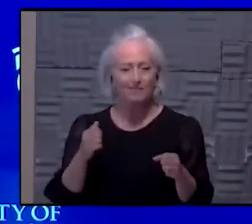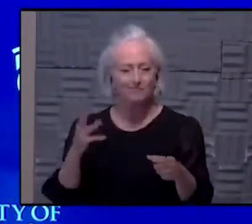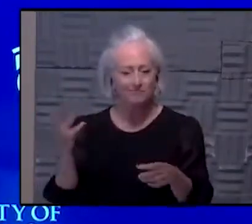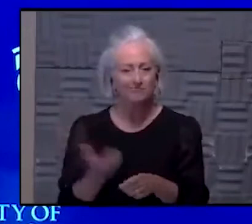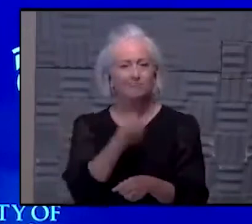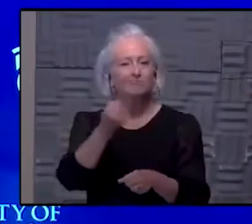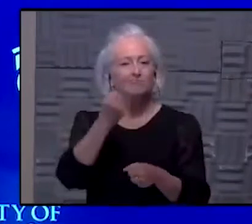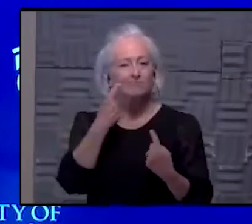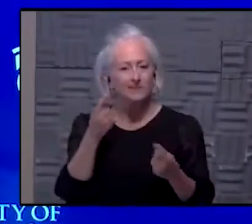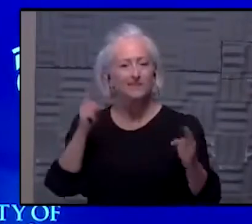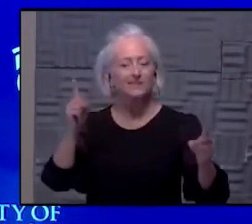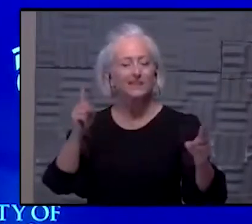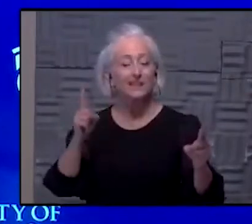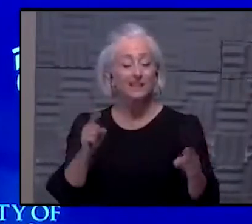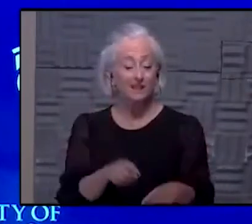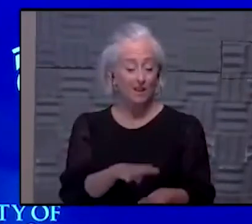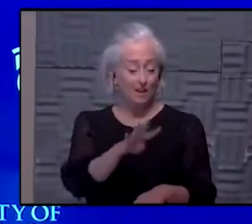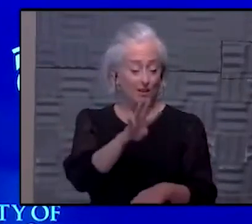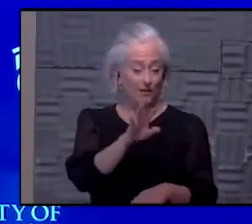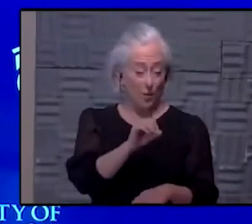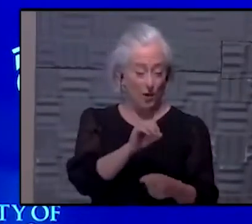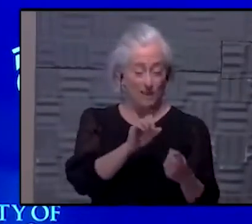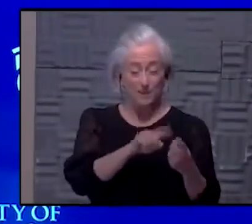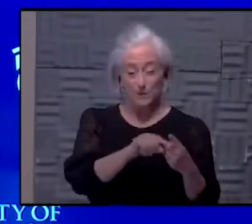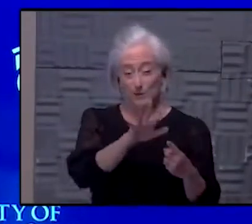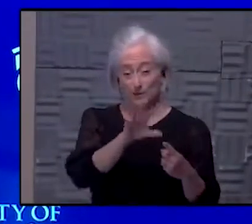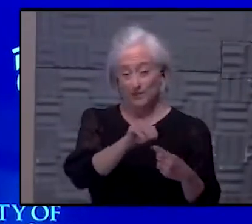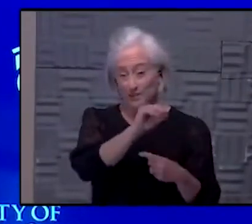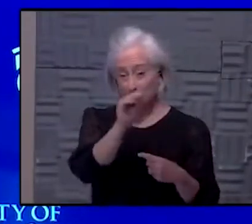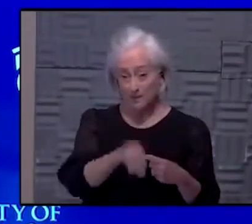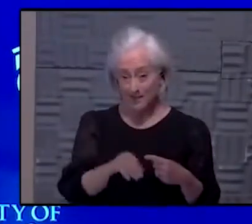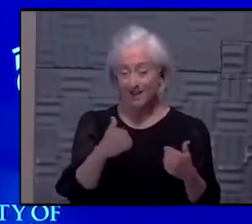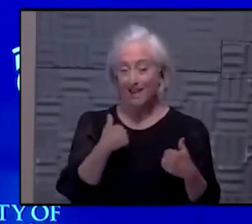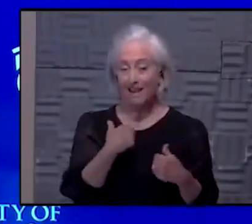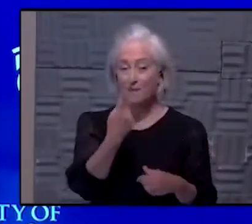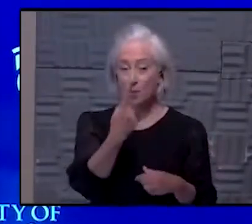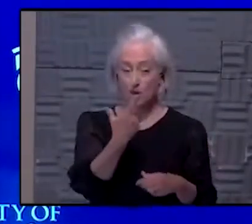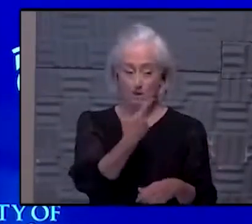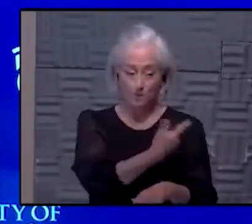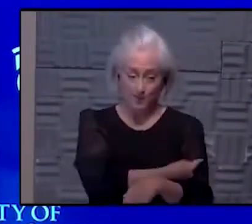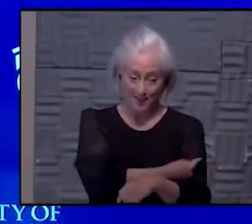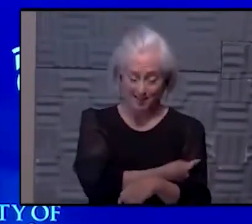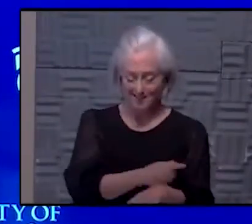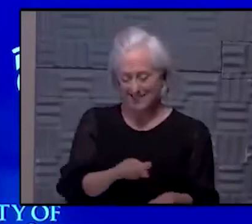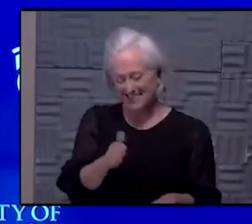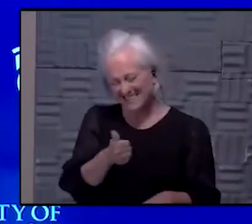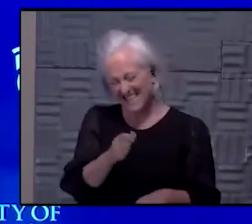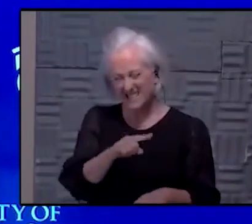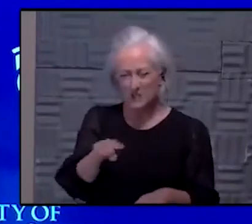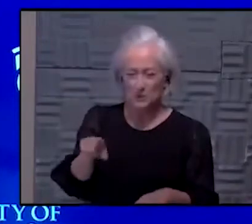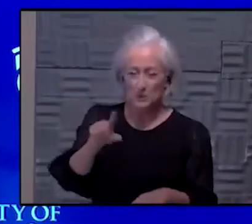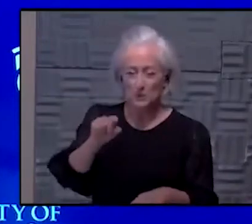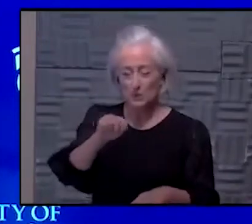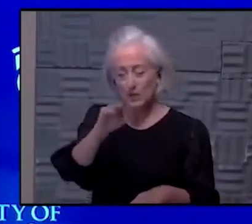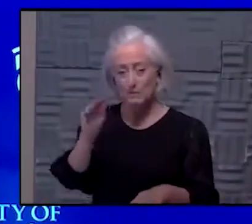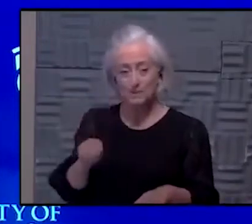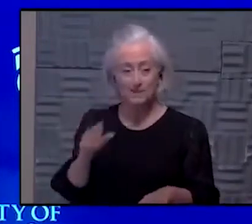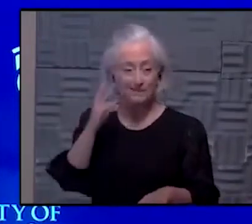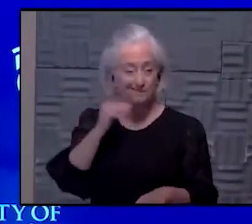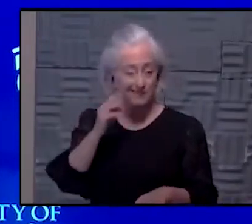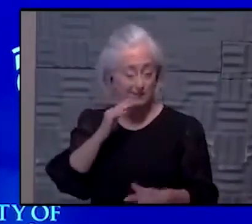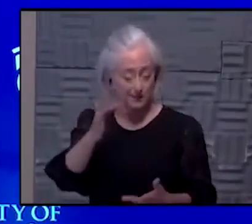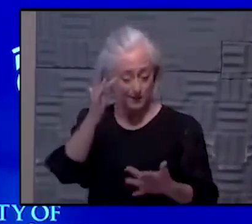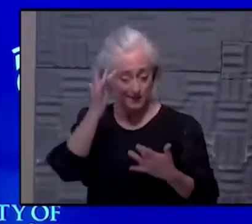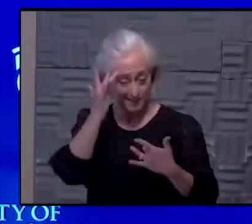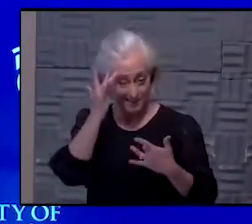think we've got 40 or 50 percent of the people who have had one dose of vaccine so far, 10 or 20 percent of people, maybe more have had coronavirus. We